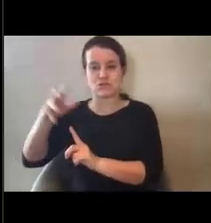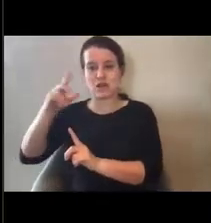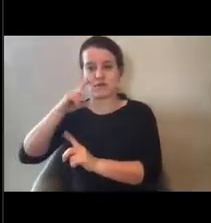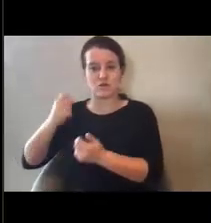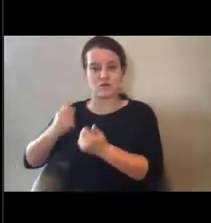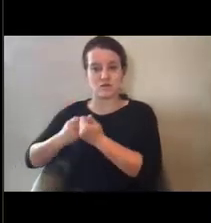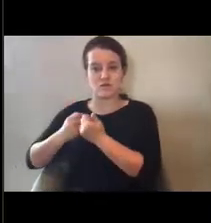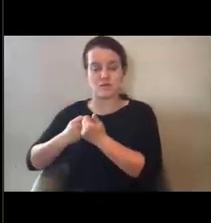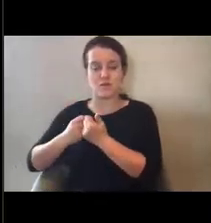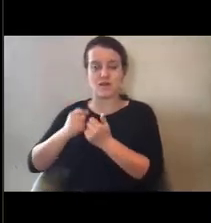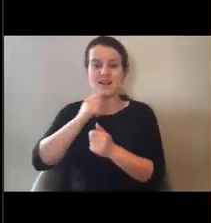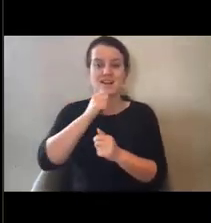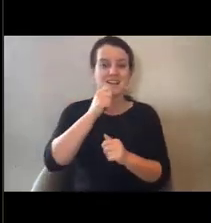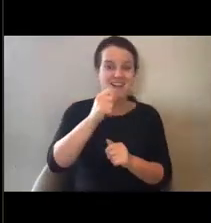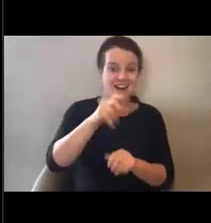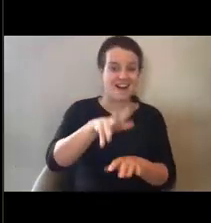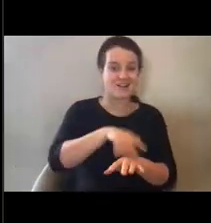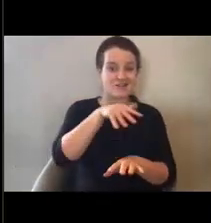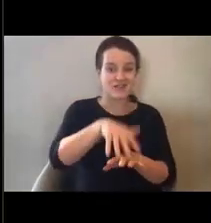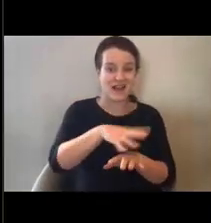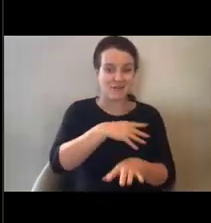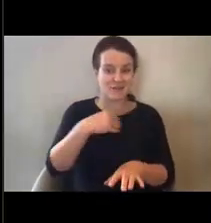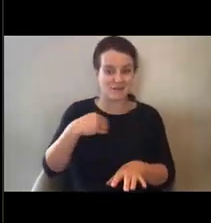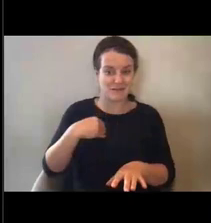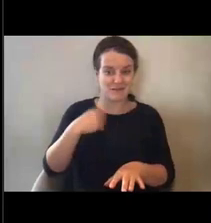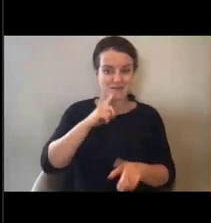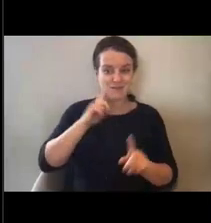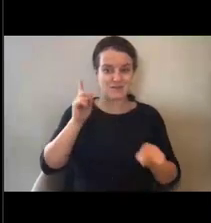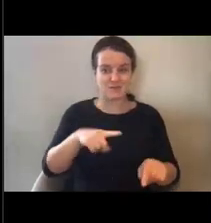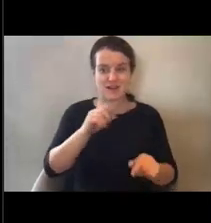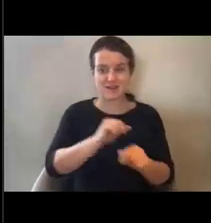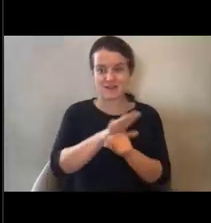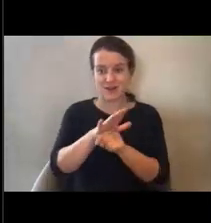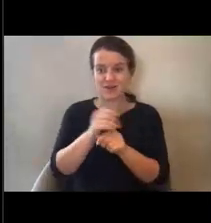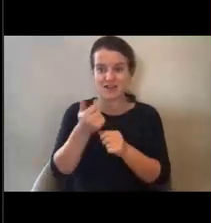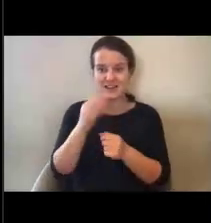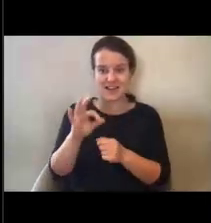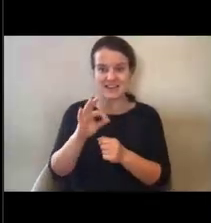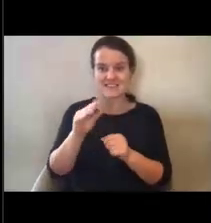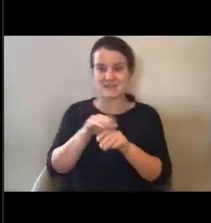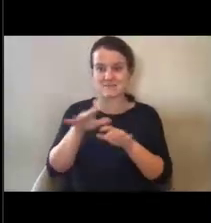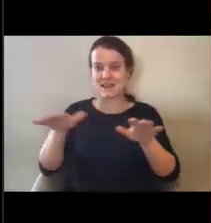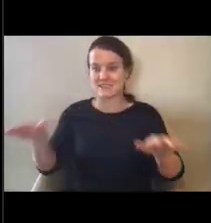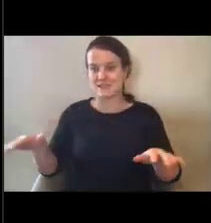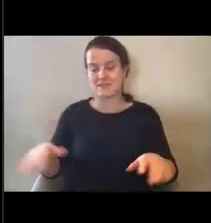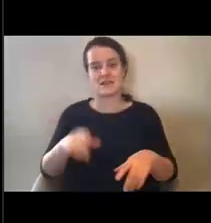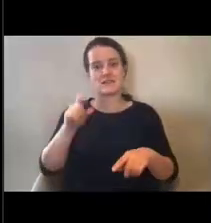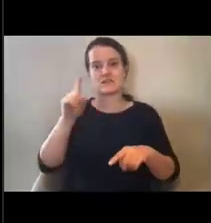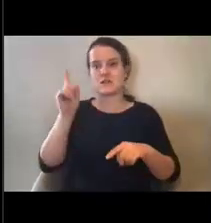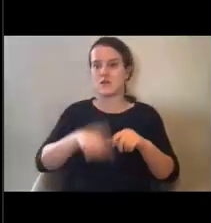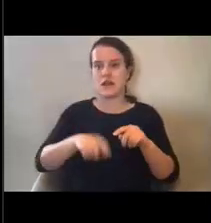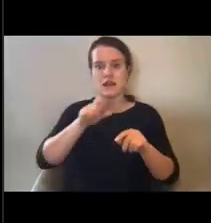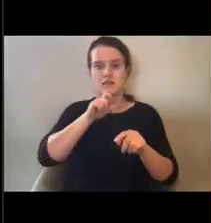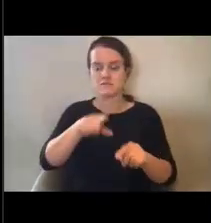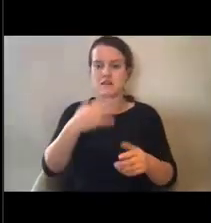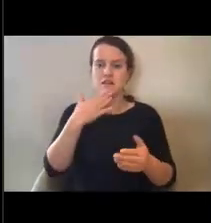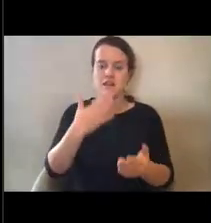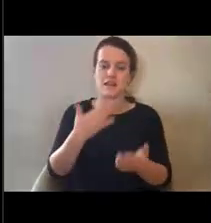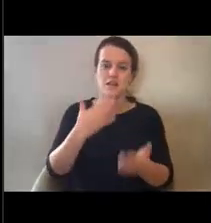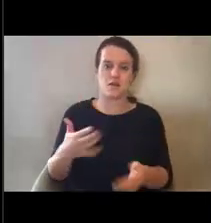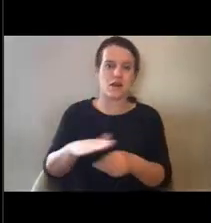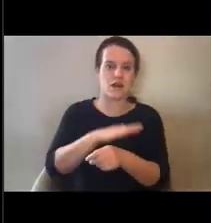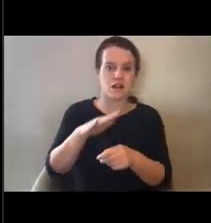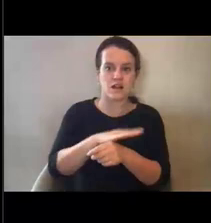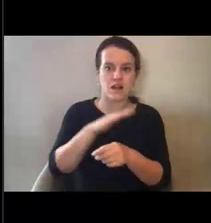non-tribal members in responding to the pandemic. And so I can't thank you enough for all that work.